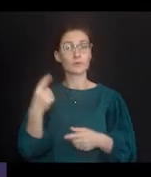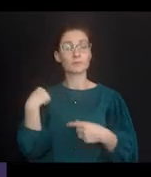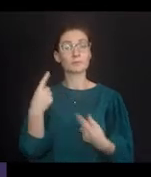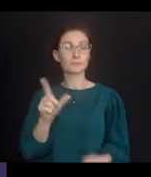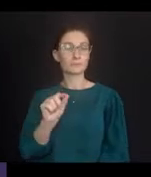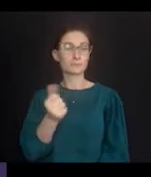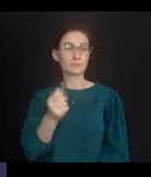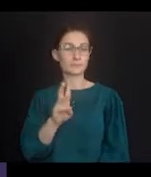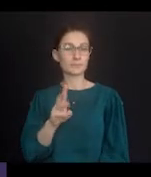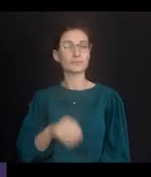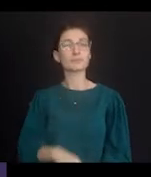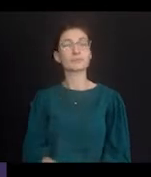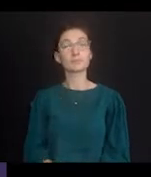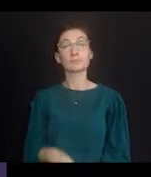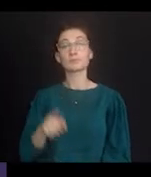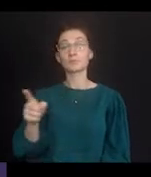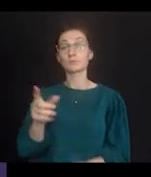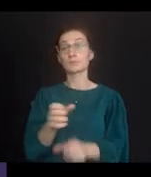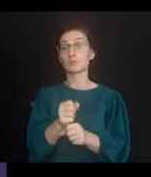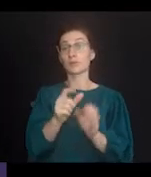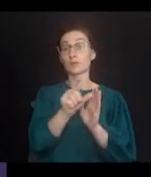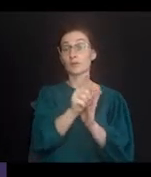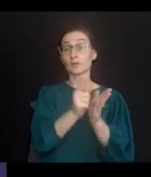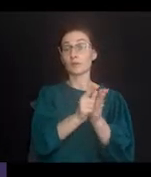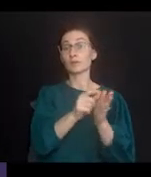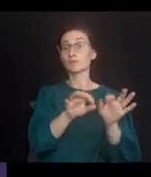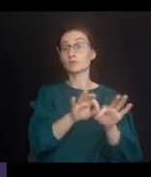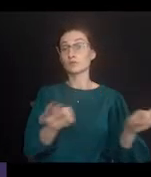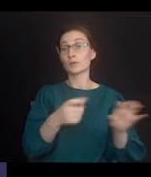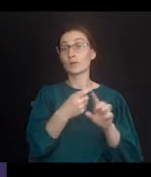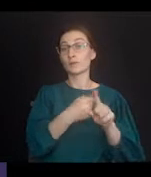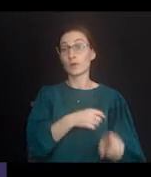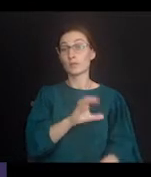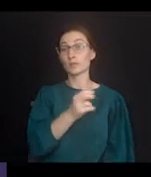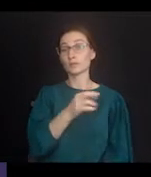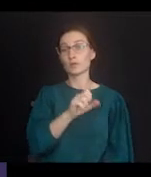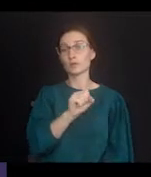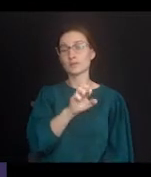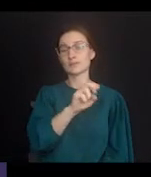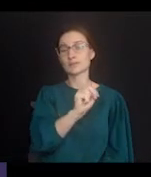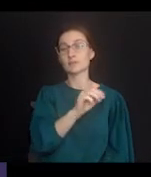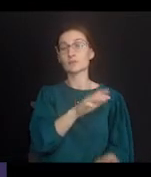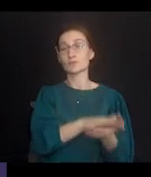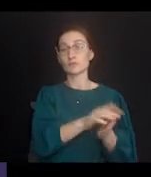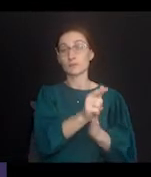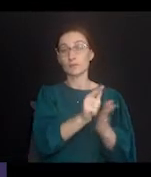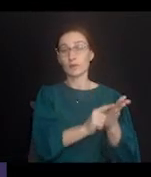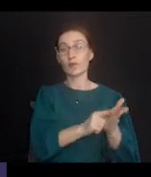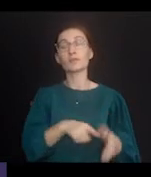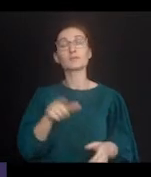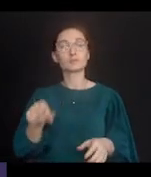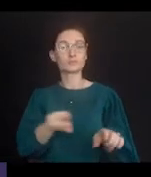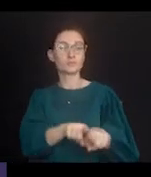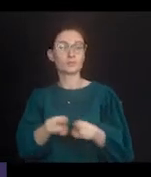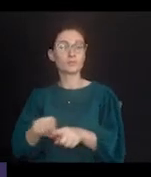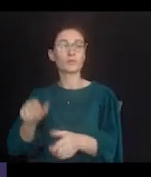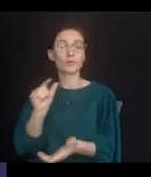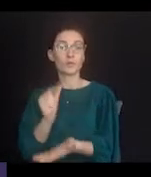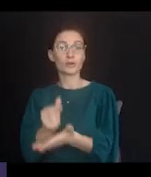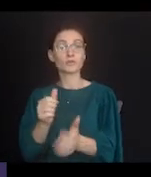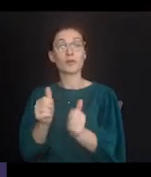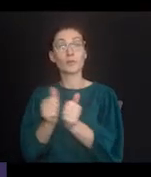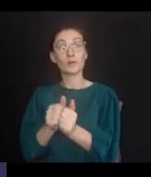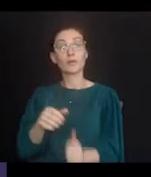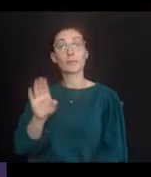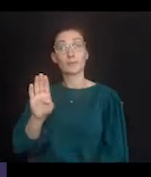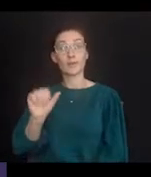Rights Florida since 2016. In addition to receiving her law degree from Charleston School of Law in 2014, she graduated with a